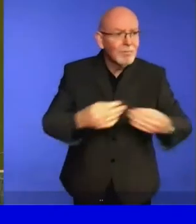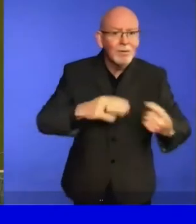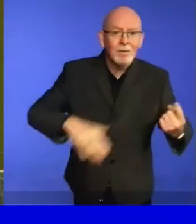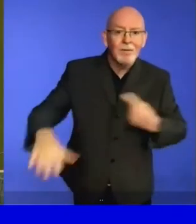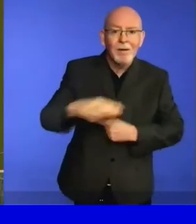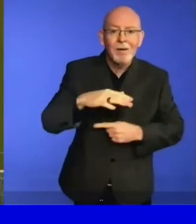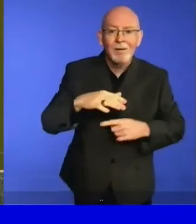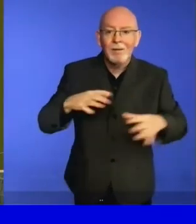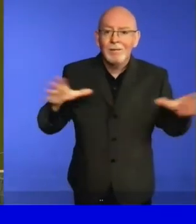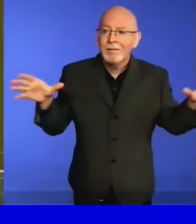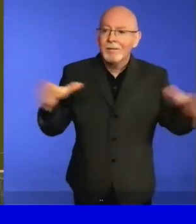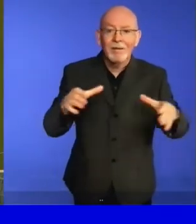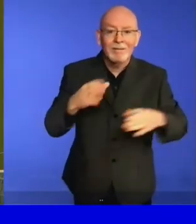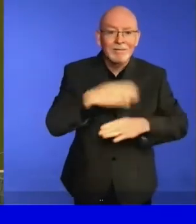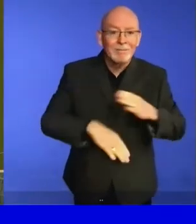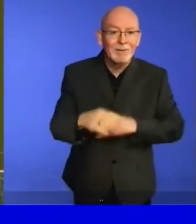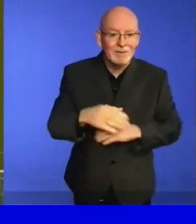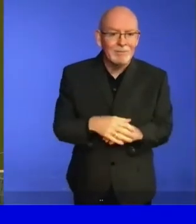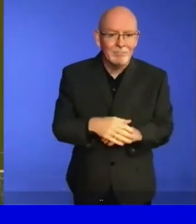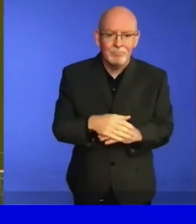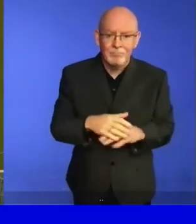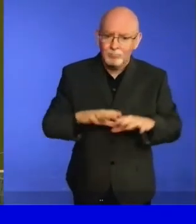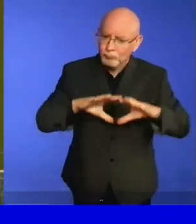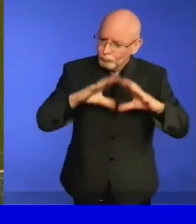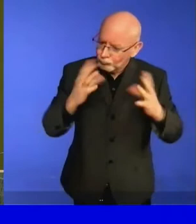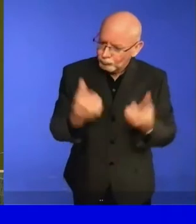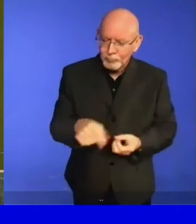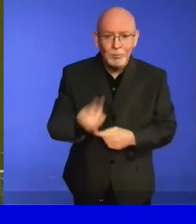Thank you very much, Excellency.